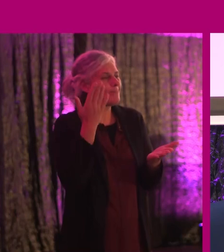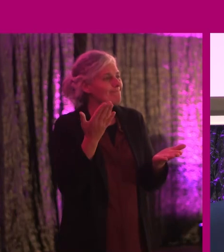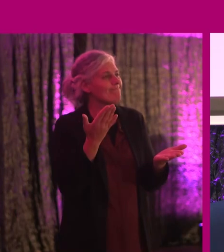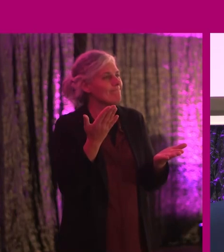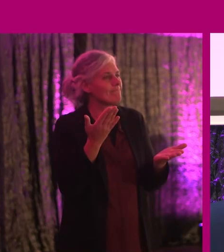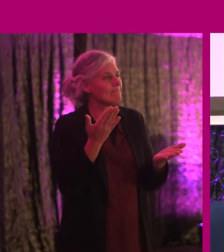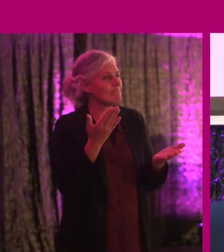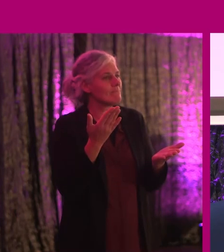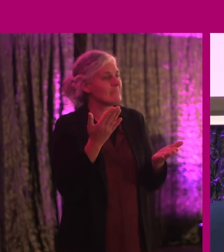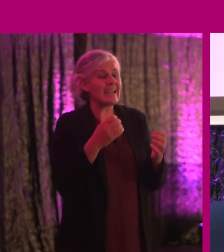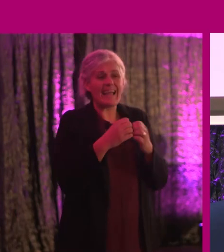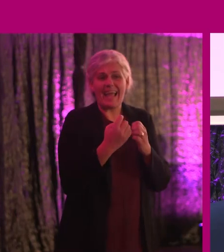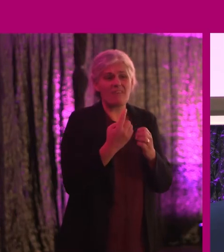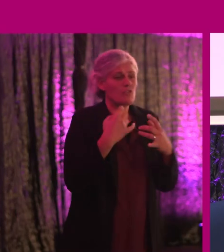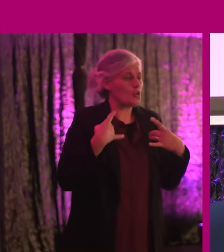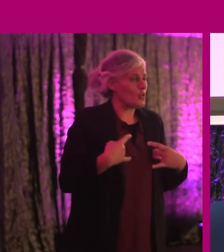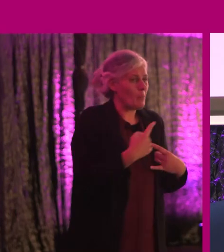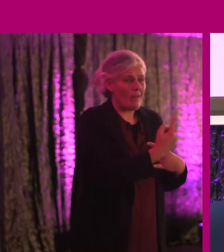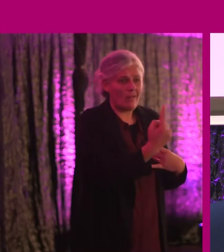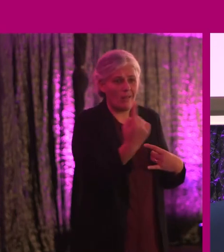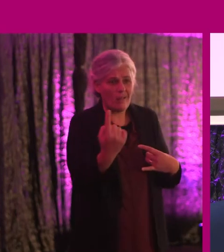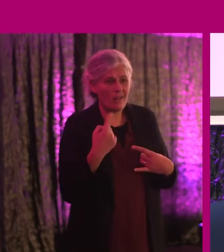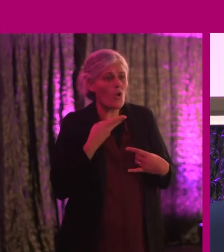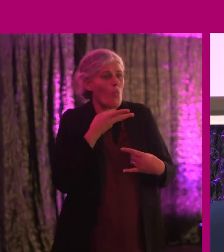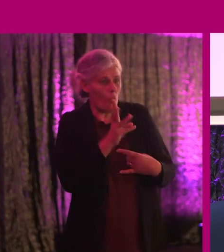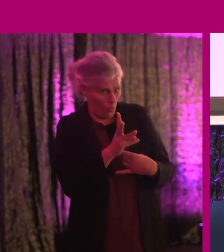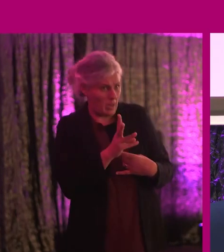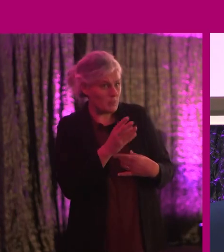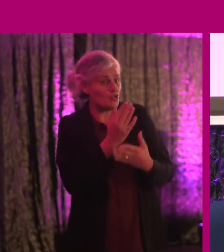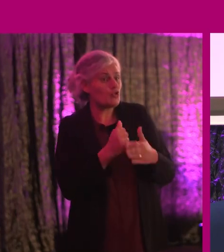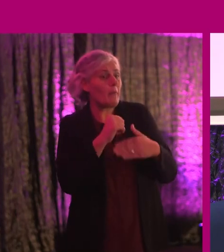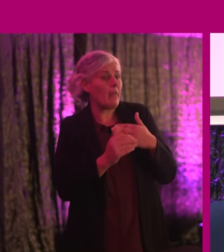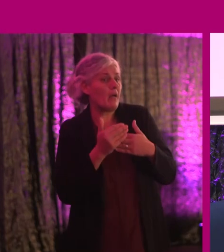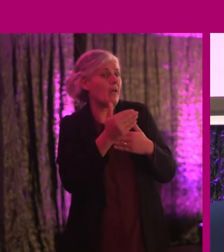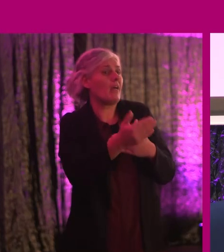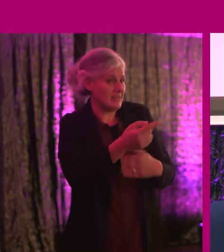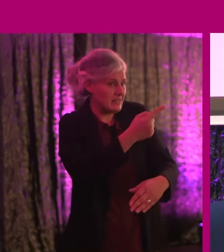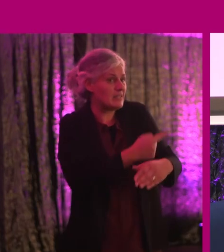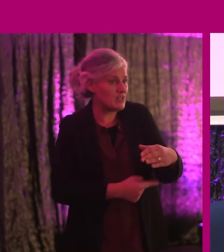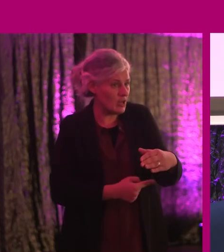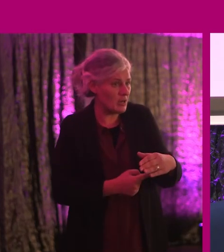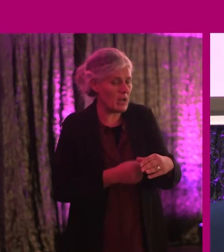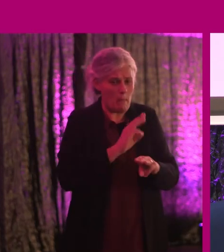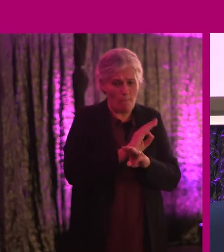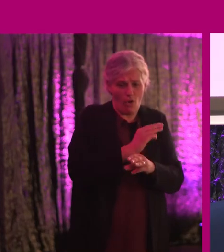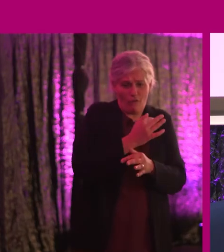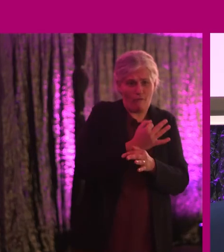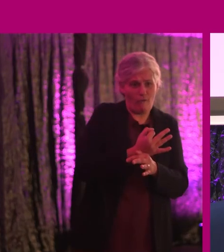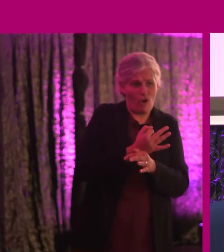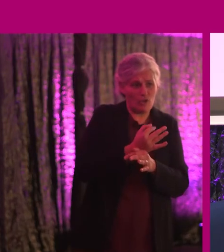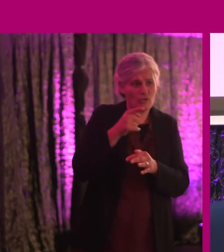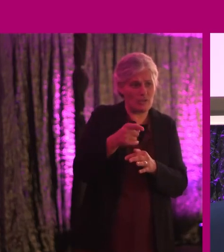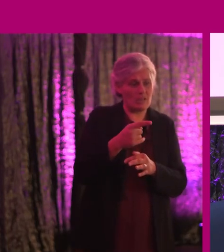Despite the fact that every single human being on this planet is going to be touched by disability. Despite the fact that when we put a mother and a father beside the 1